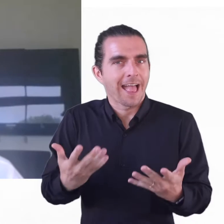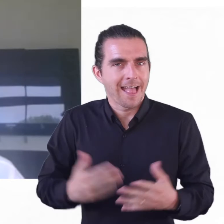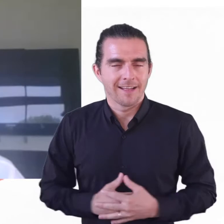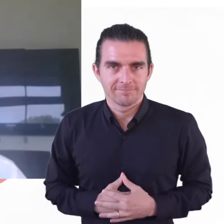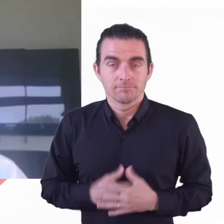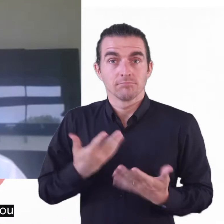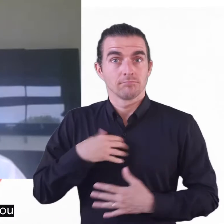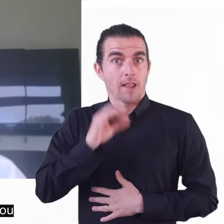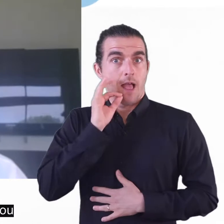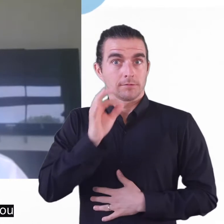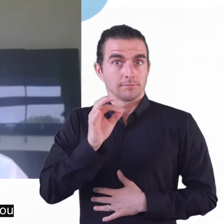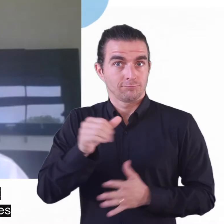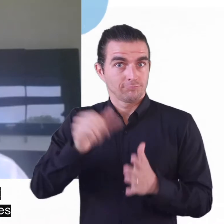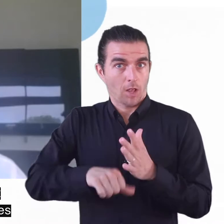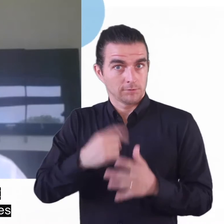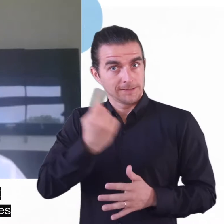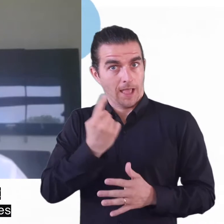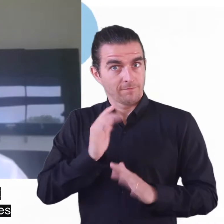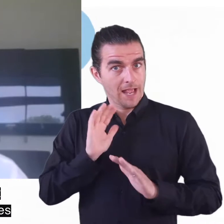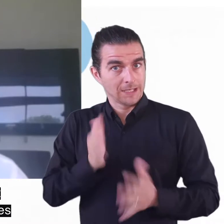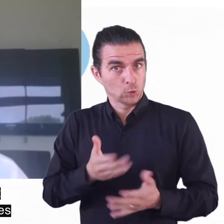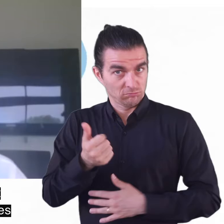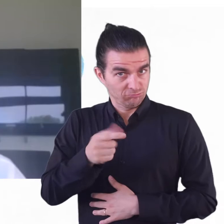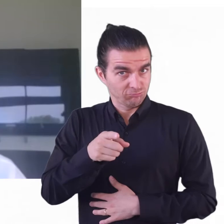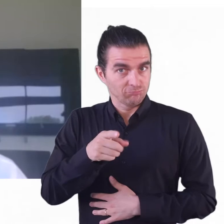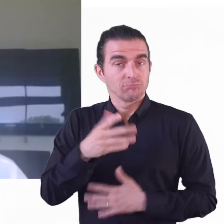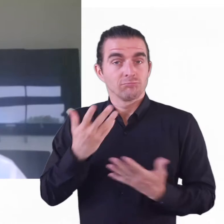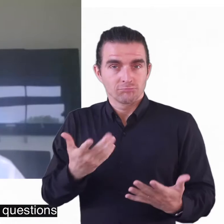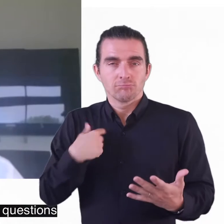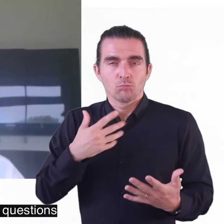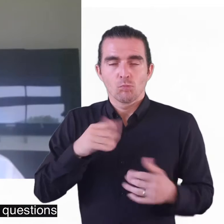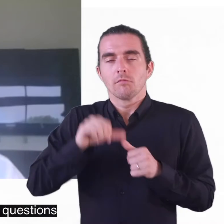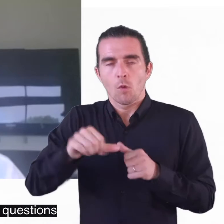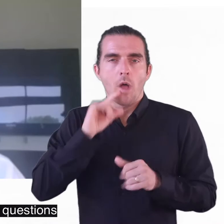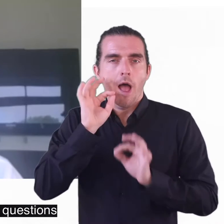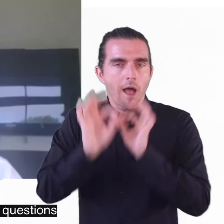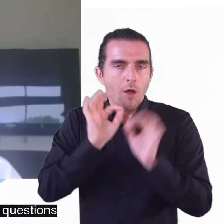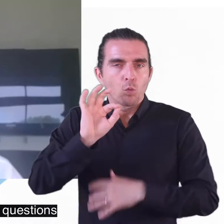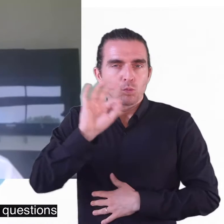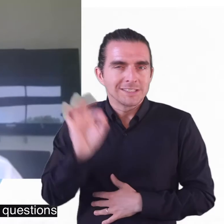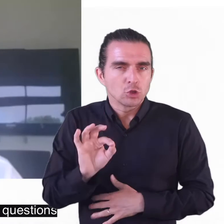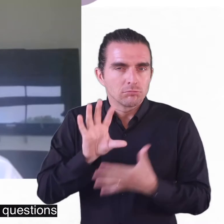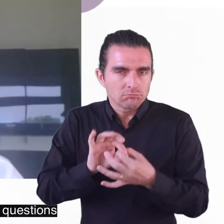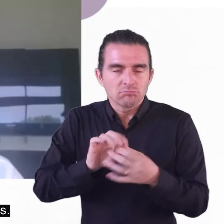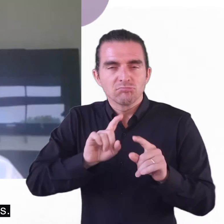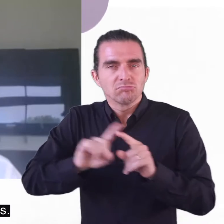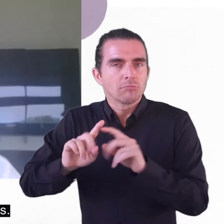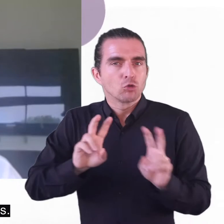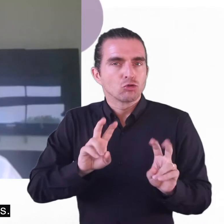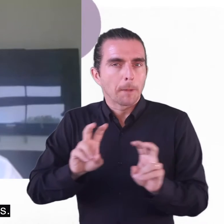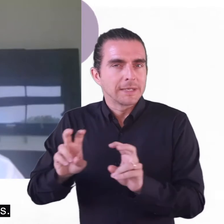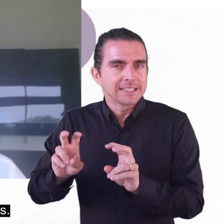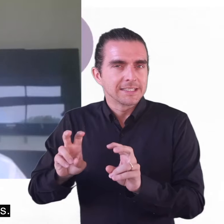so i'm going to ask you to to start off with just introducing yourselves if that's okay and then we'll just ask some questions um around